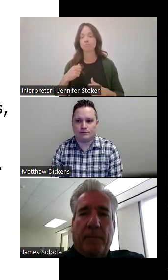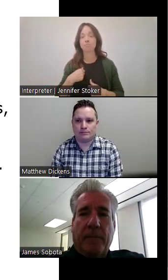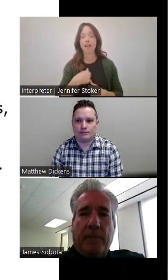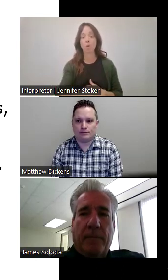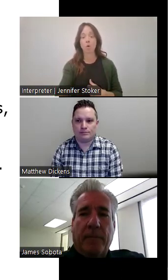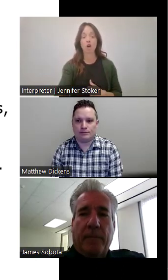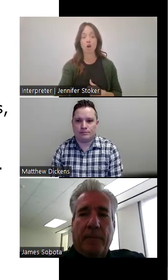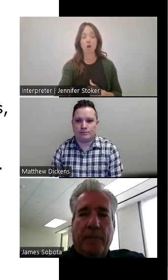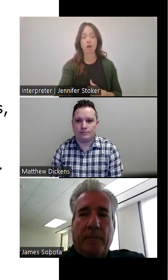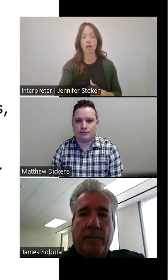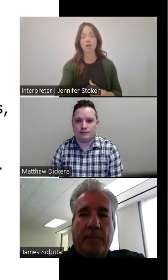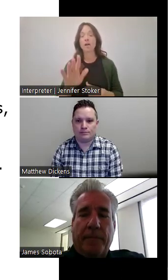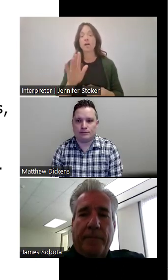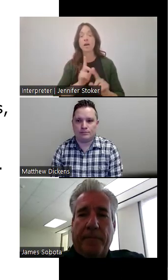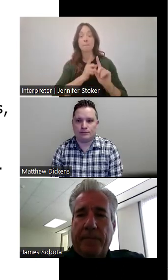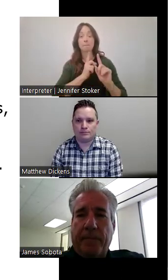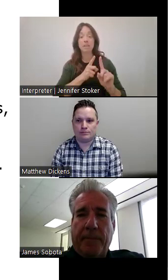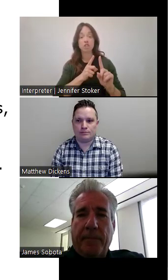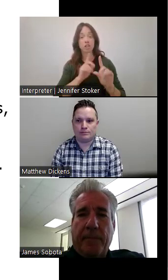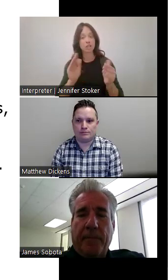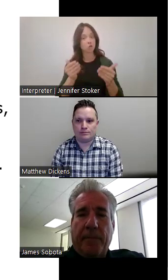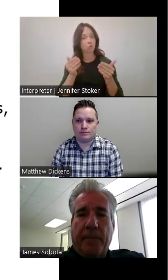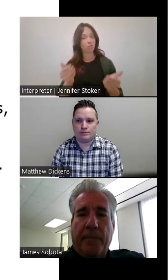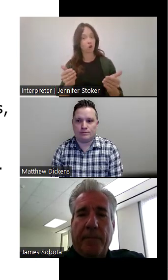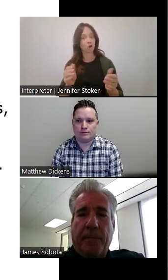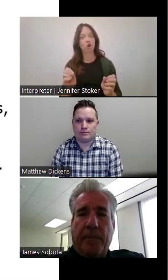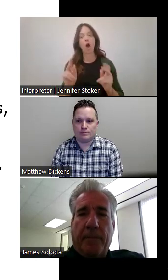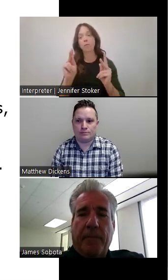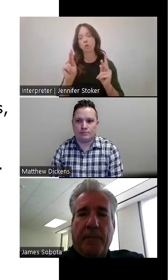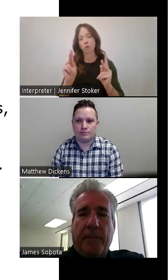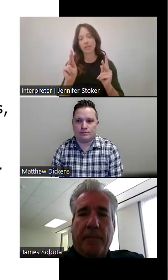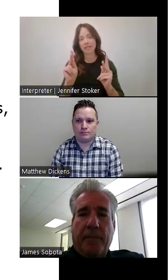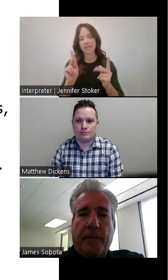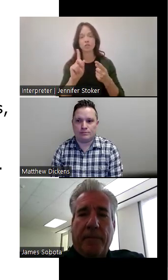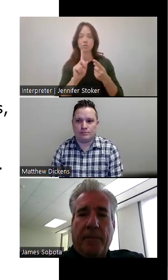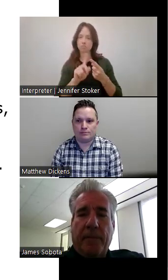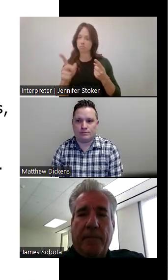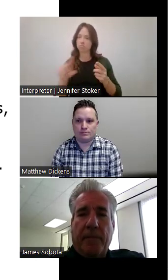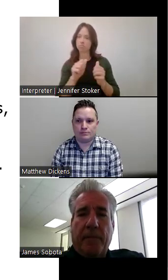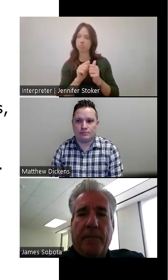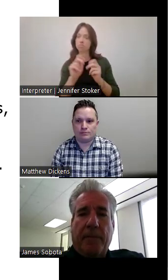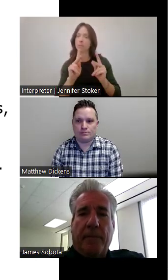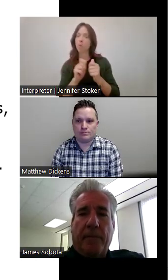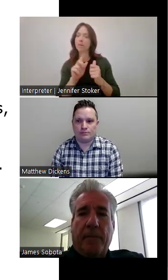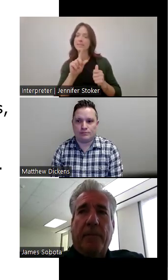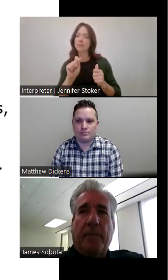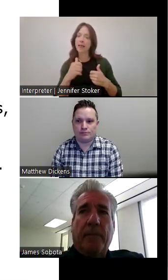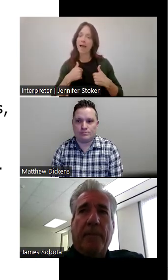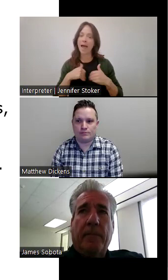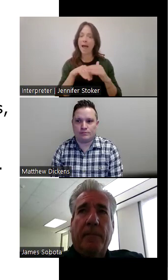is to further opportunities for persons with disabilities to enjoy full and equal access to lives of independence,